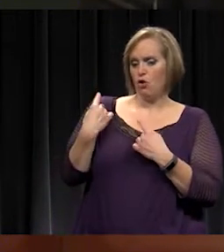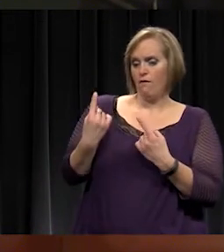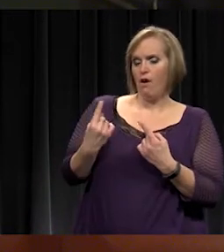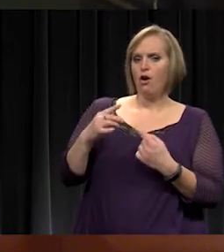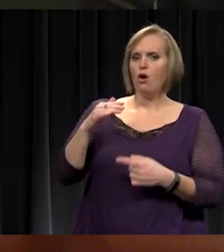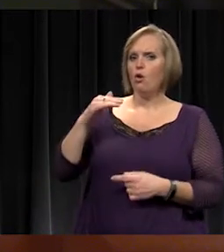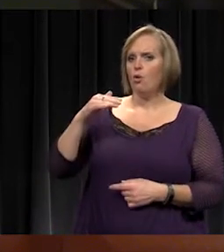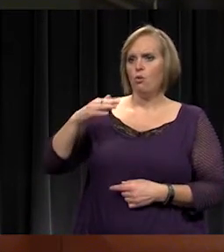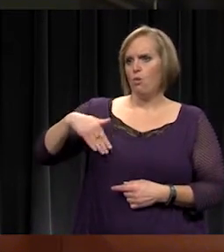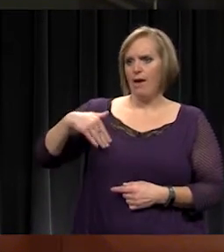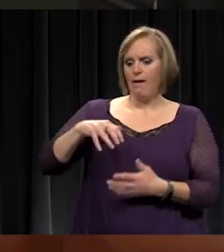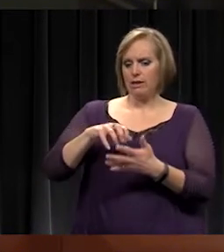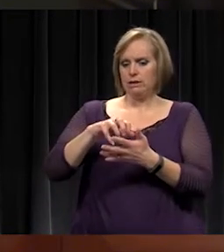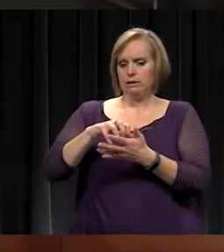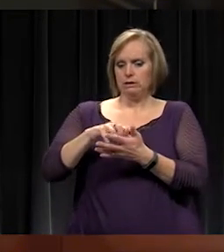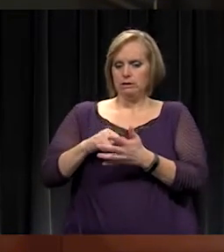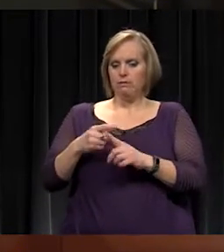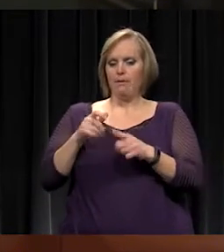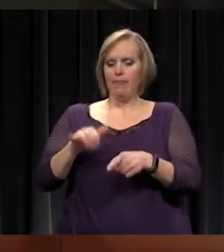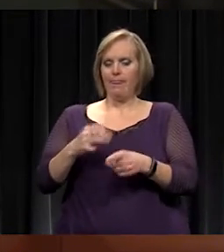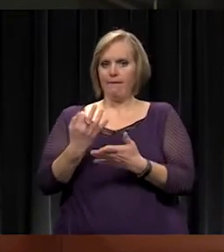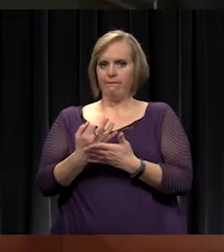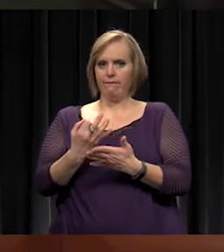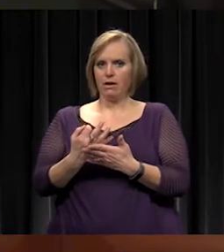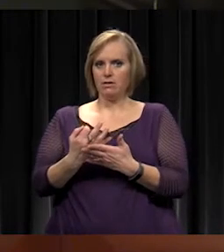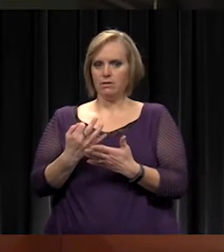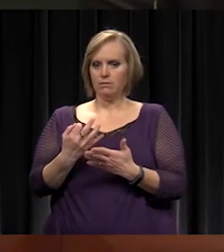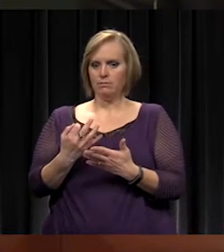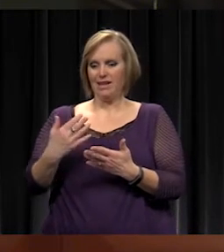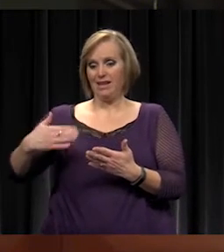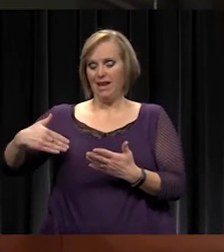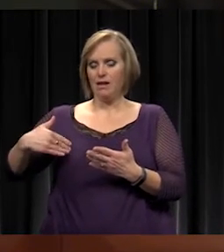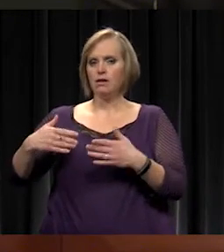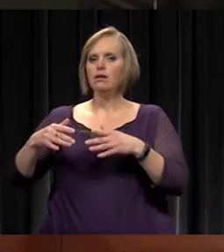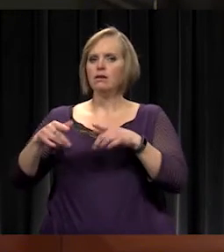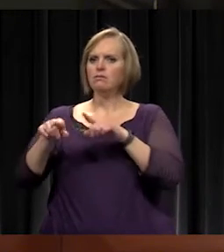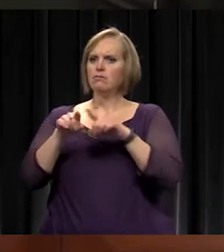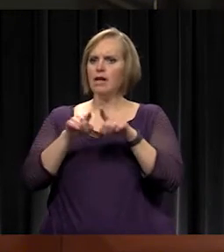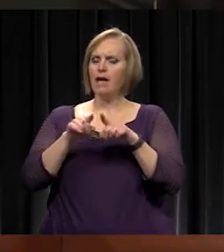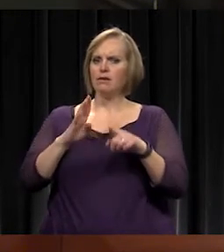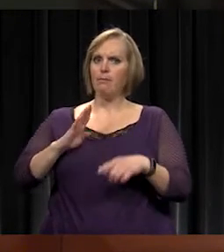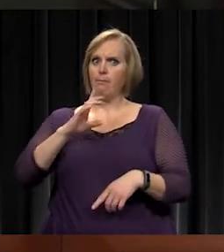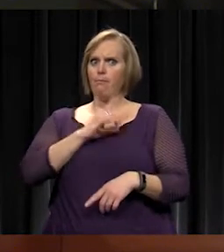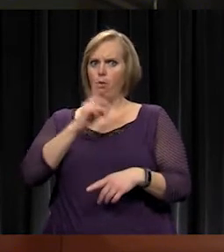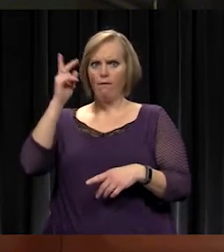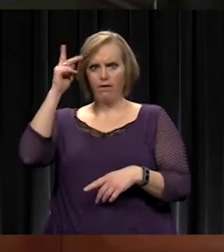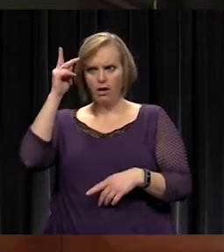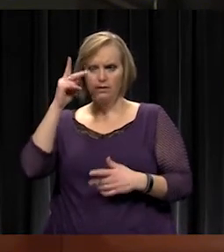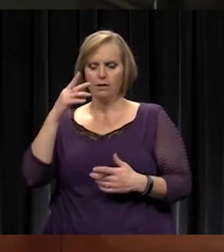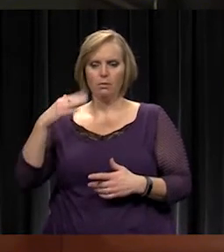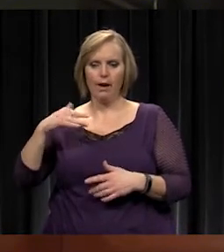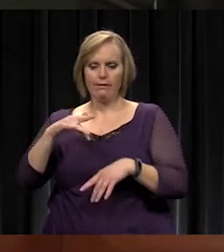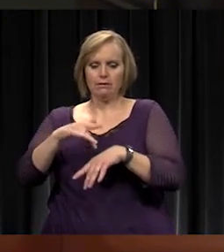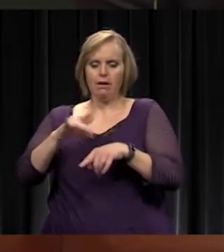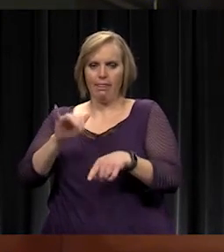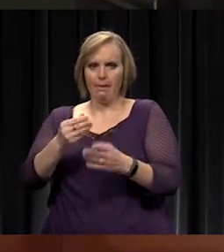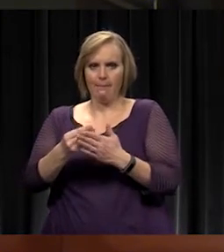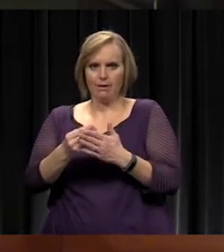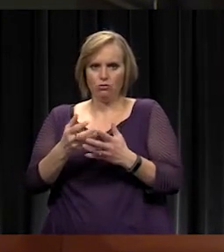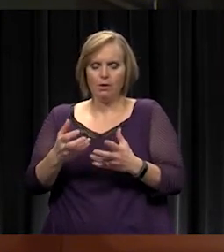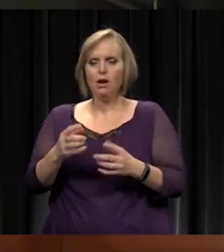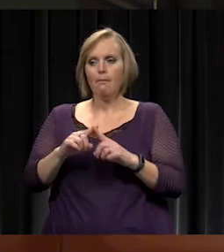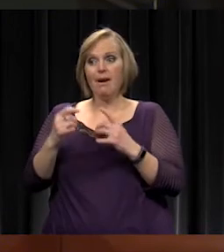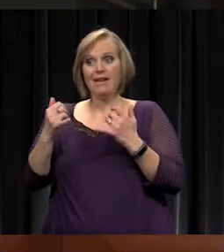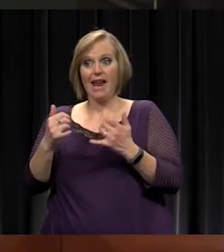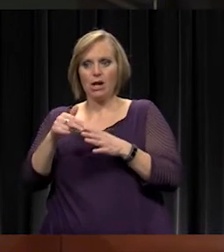fund much as of yet, as a philosophy, as a board at least. And so what I'm hearing you saying is we are now at a tipping point where